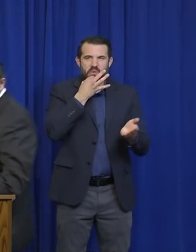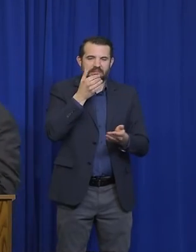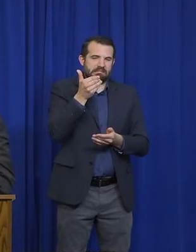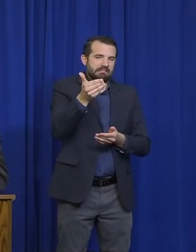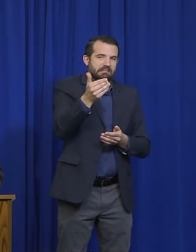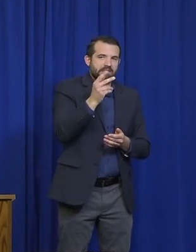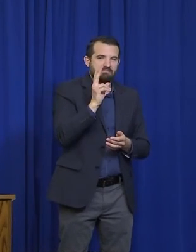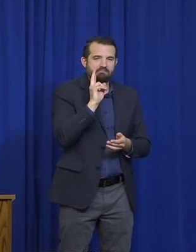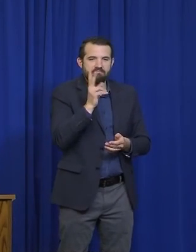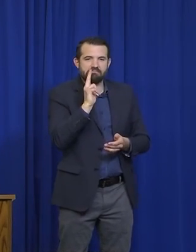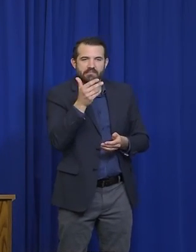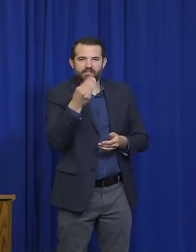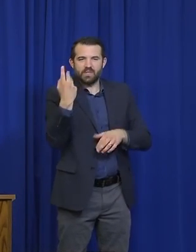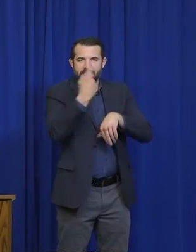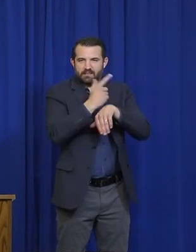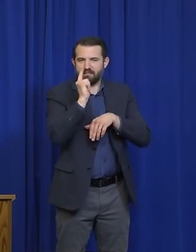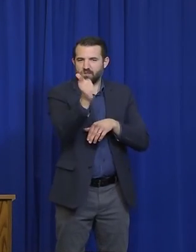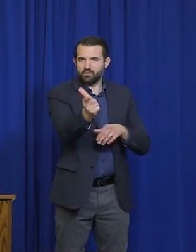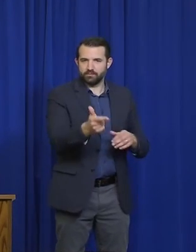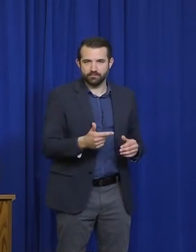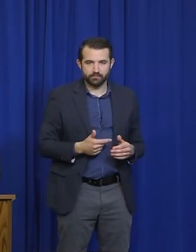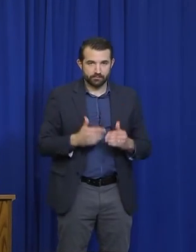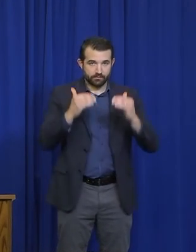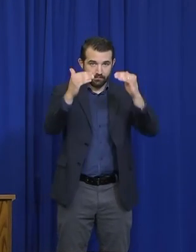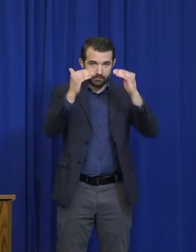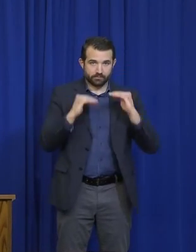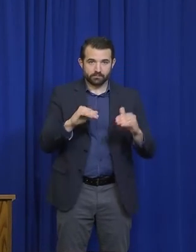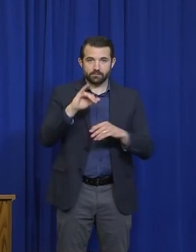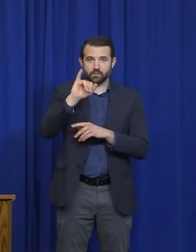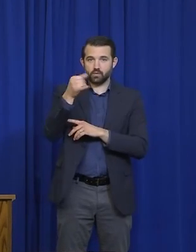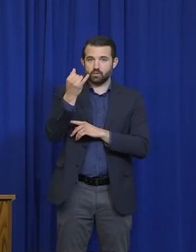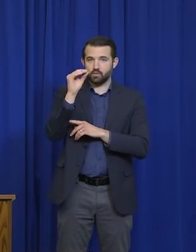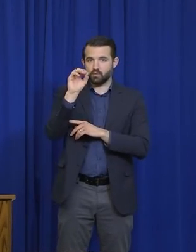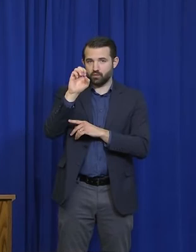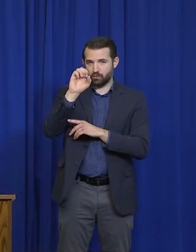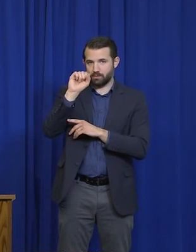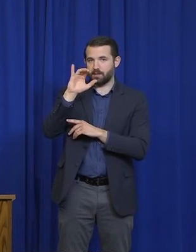Thanks, Steve. We will go now to Jessica Piper over at the BDN.